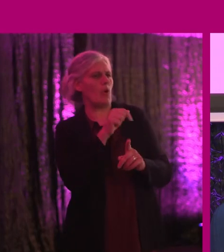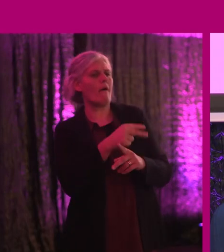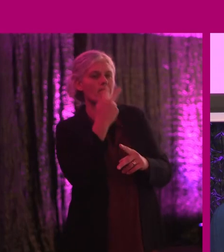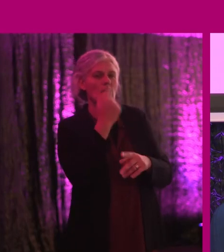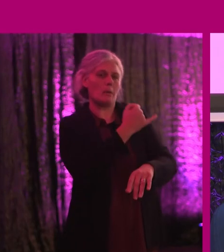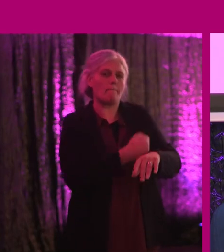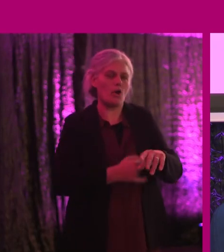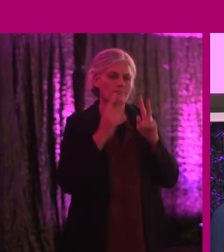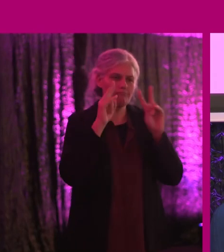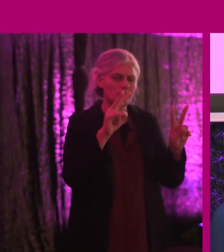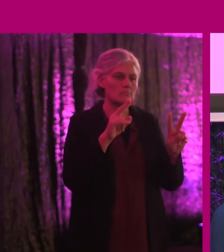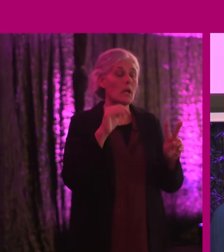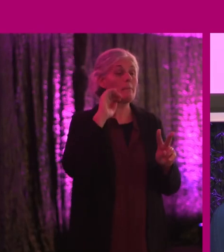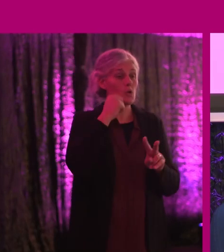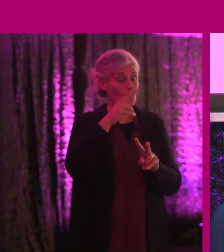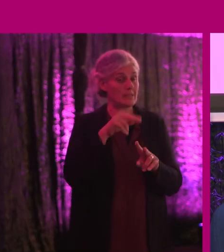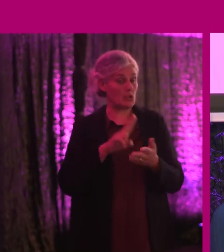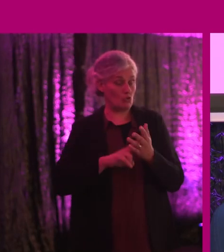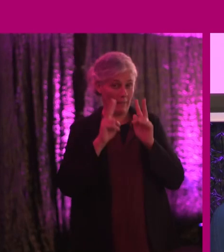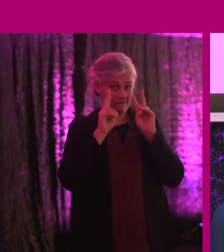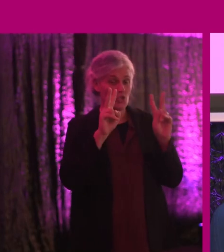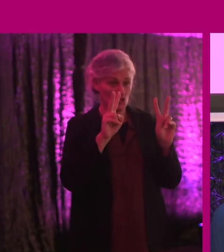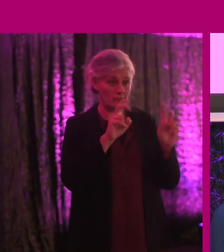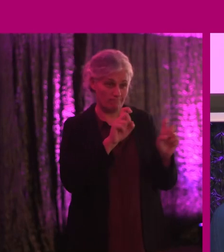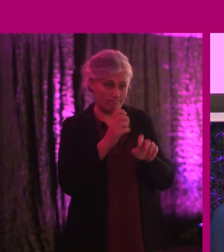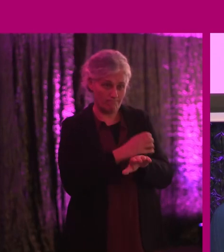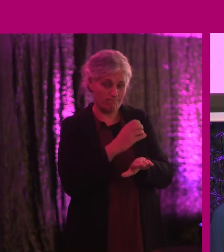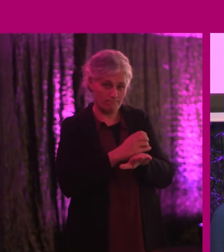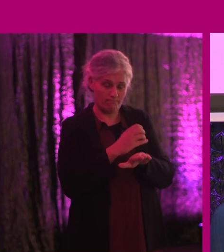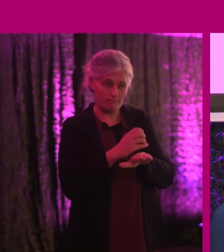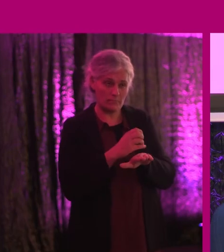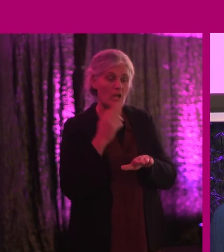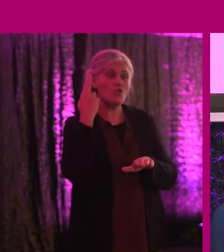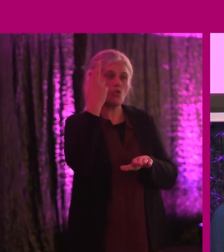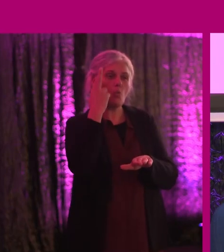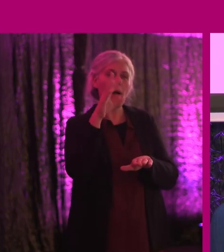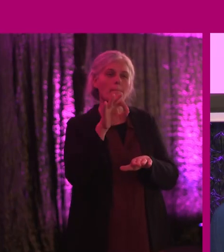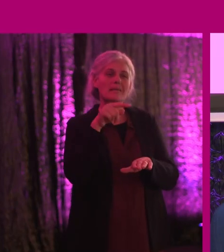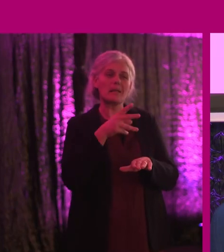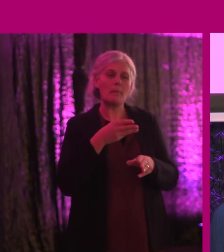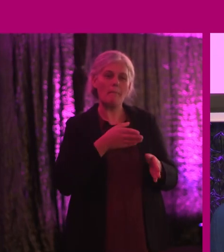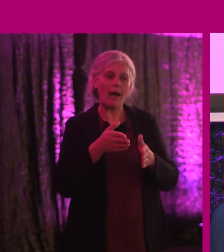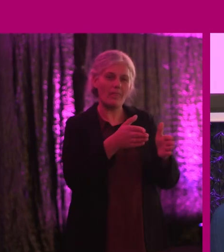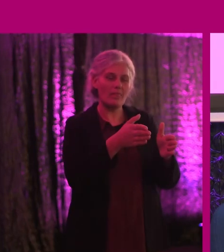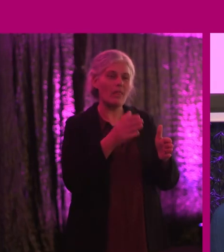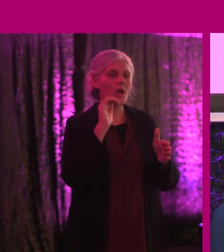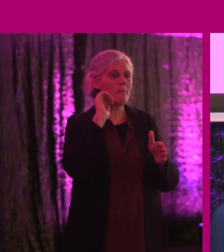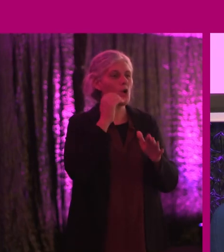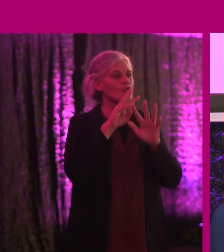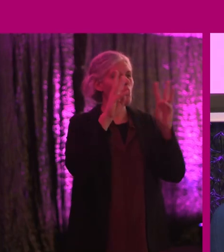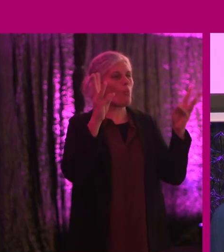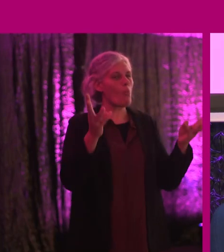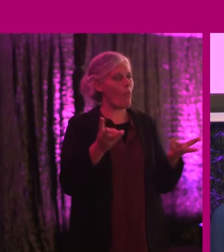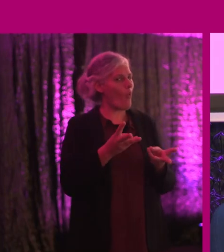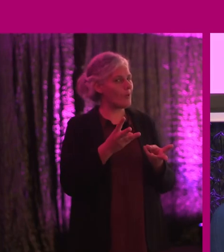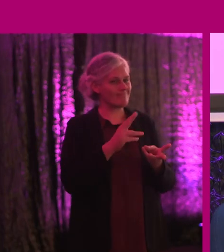had what they believed was usable vision. And so the reason they chose that is because the world wasn't